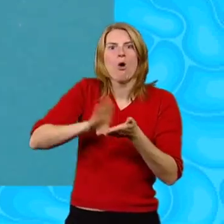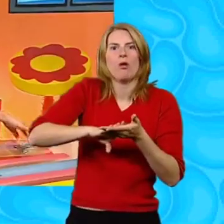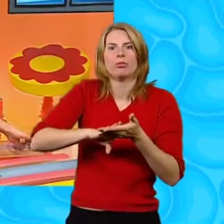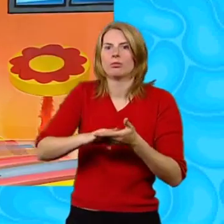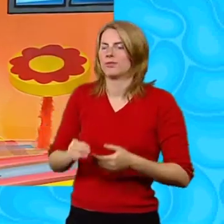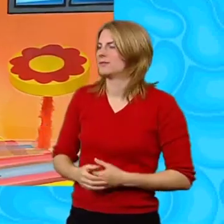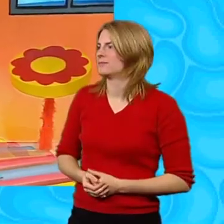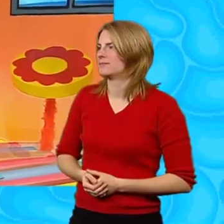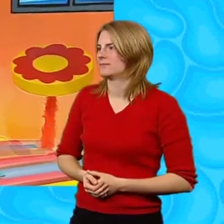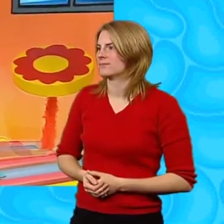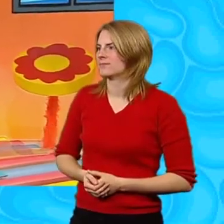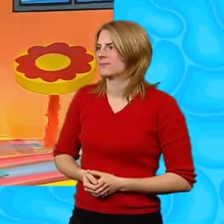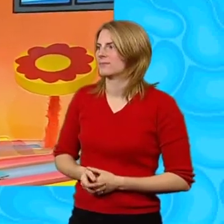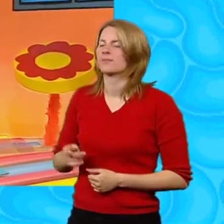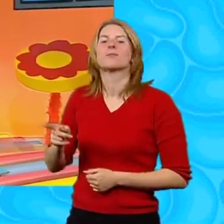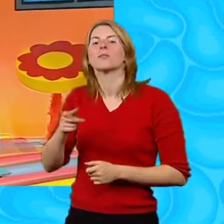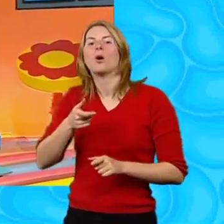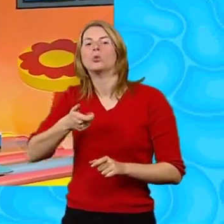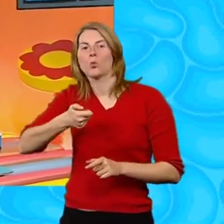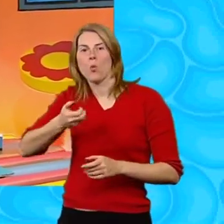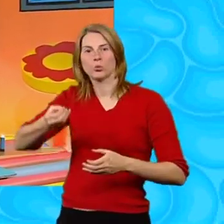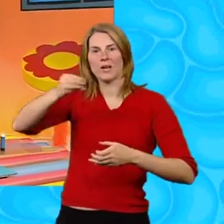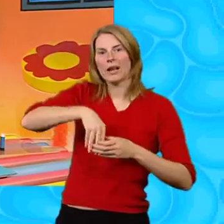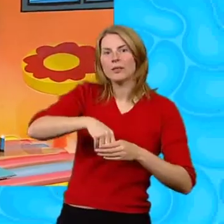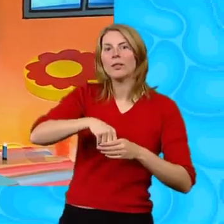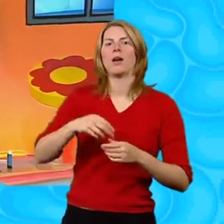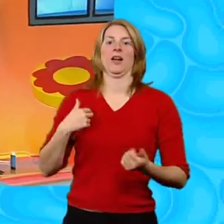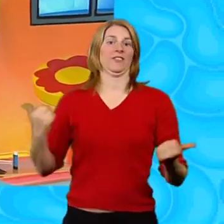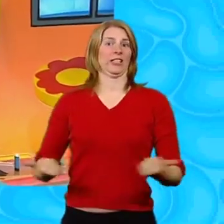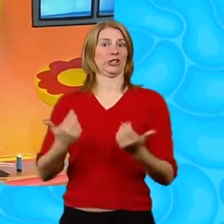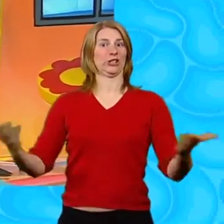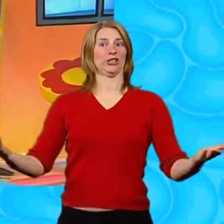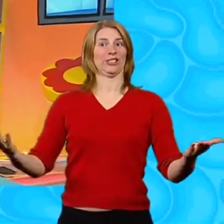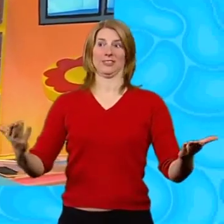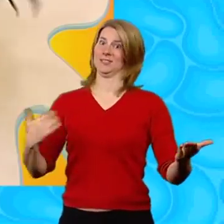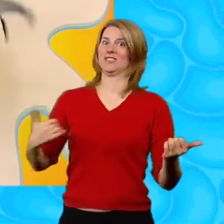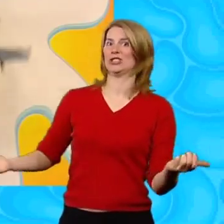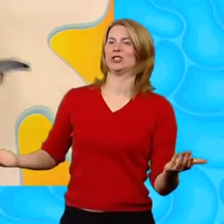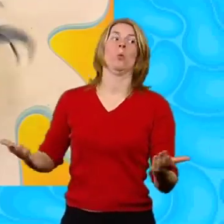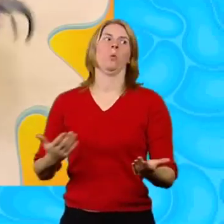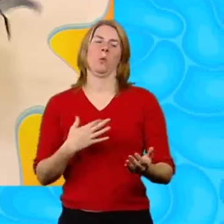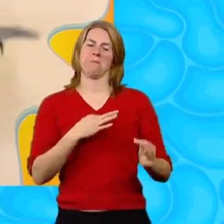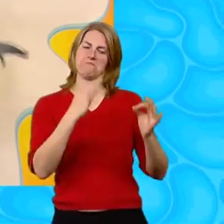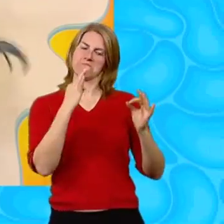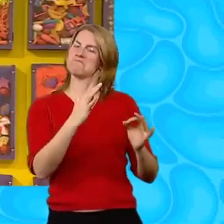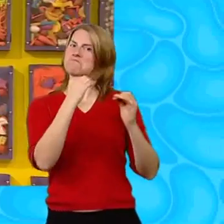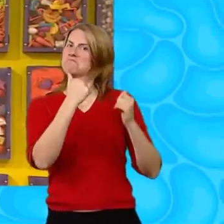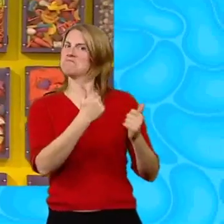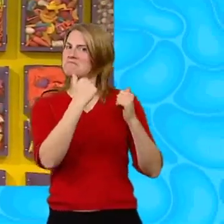And if we put our torch inside Put it on there And it's done I did it Just in time